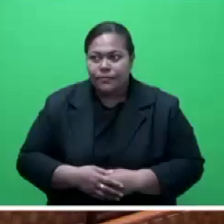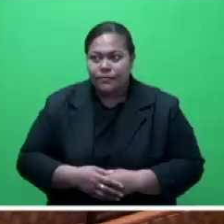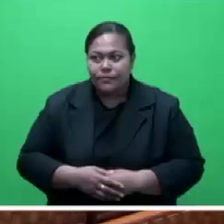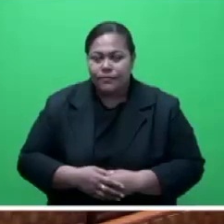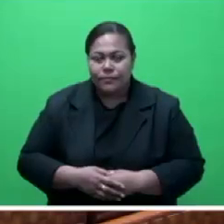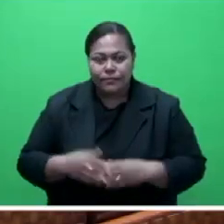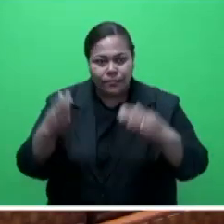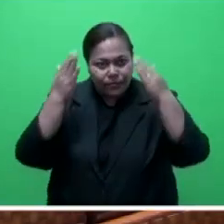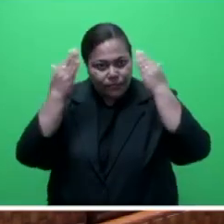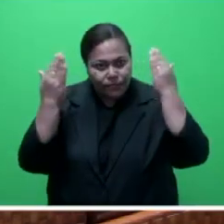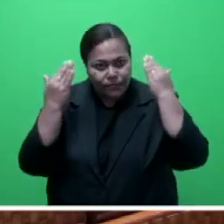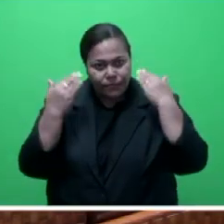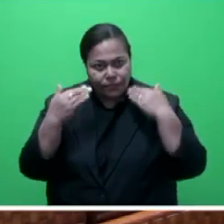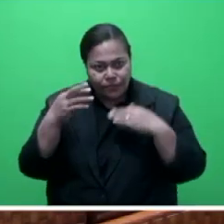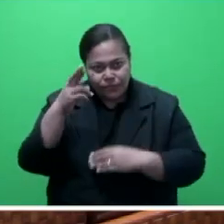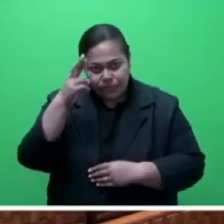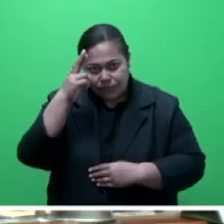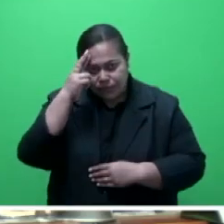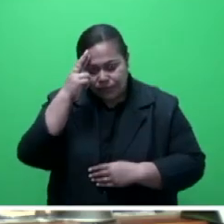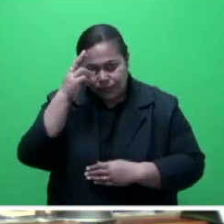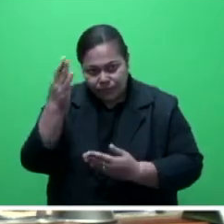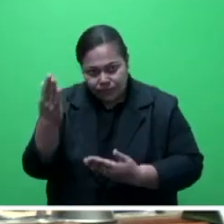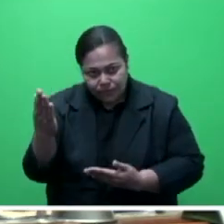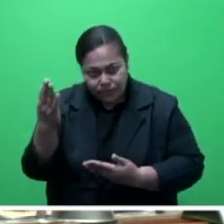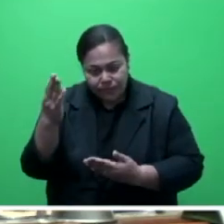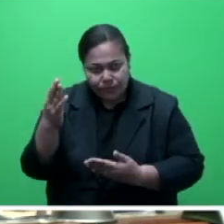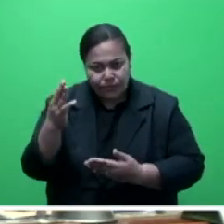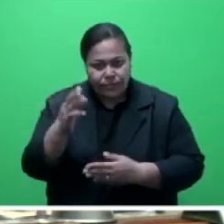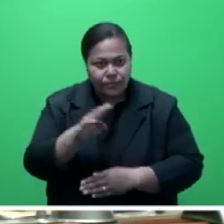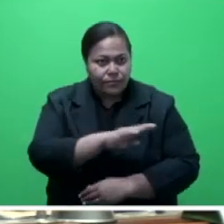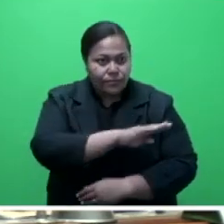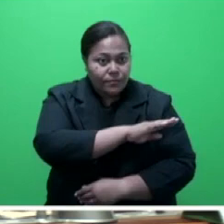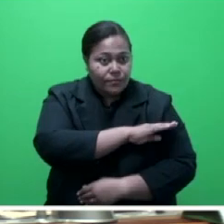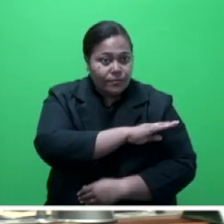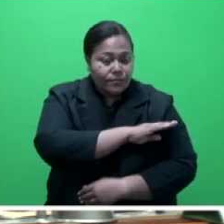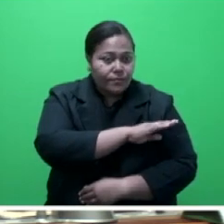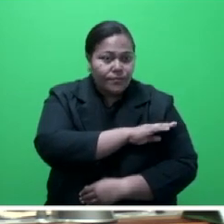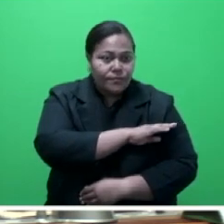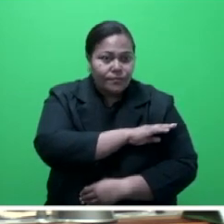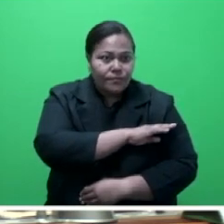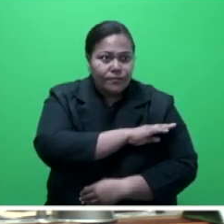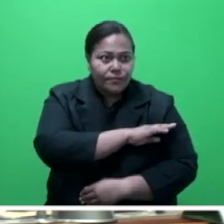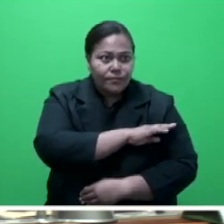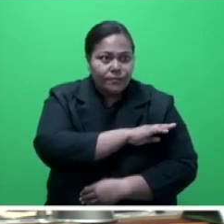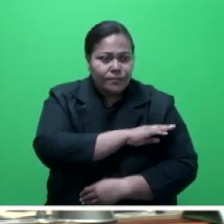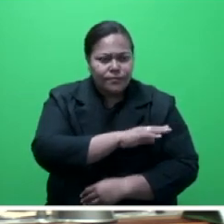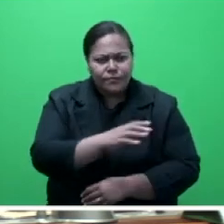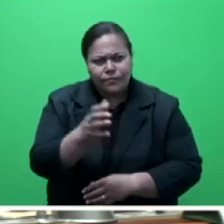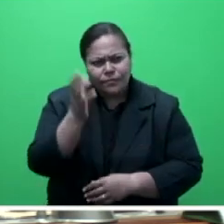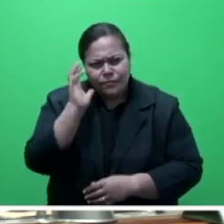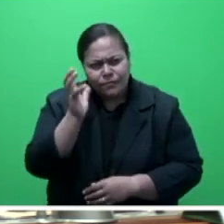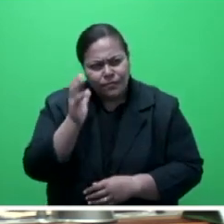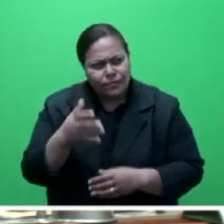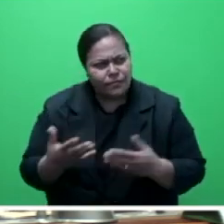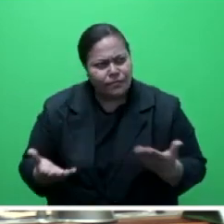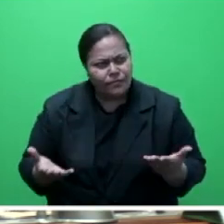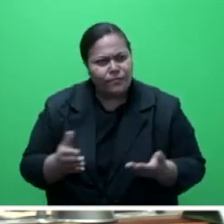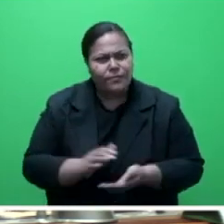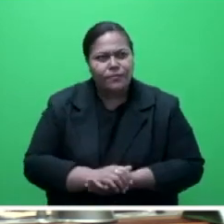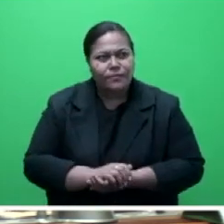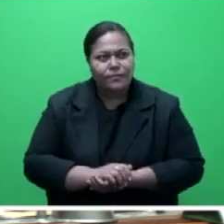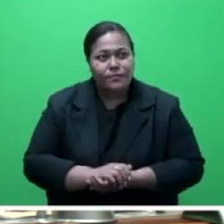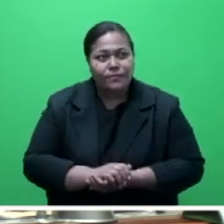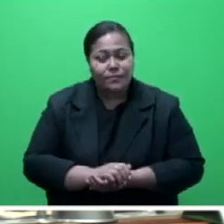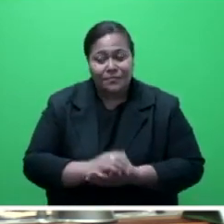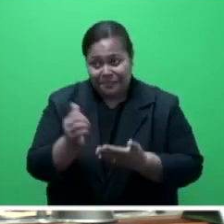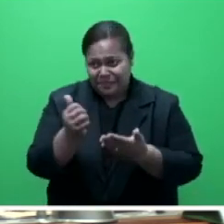Mr Speaker, Honourable Prime Minister, Honourable Leader of Opposition, oh sorry, what should I say, Existing Leader